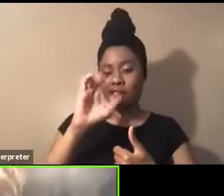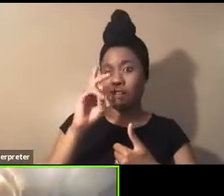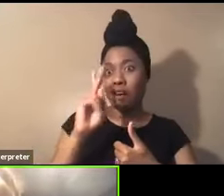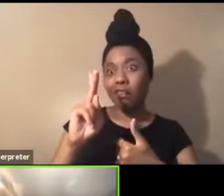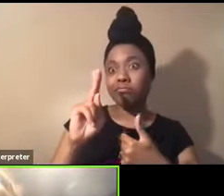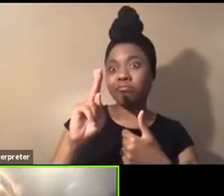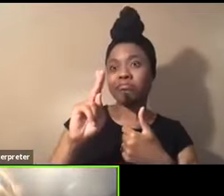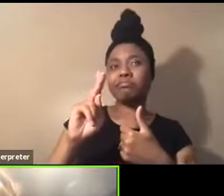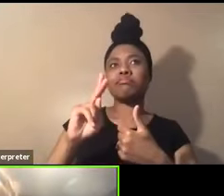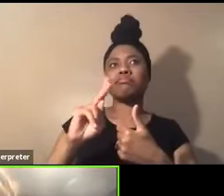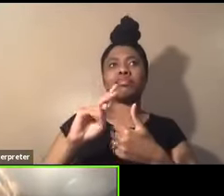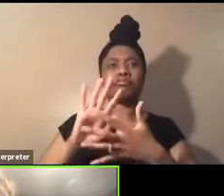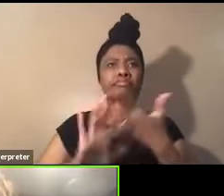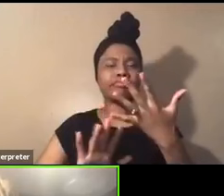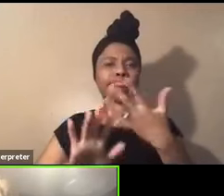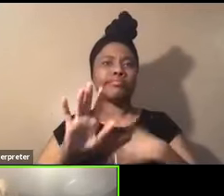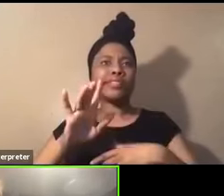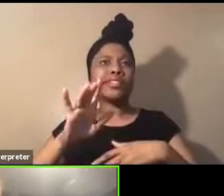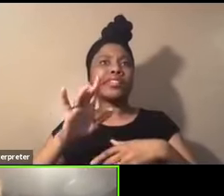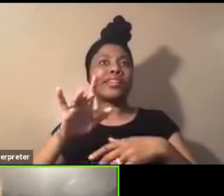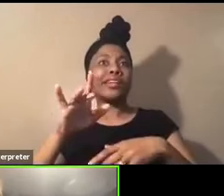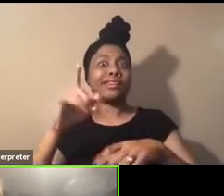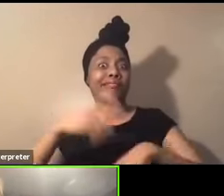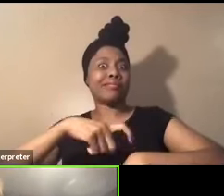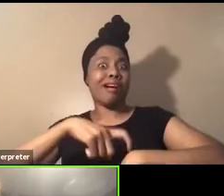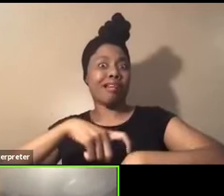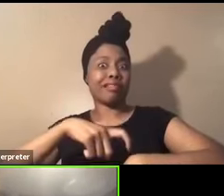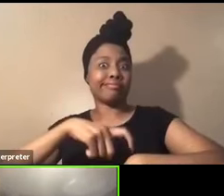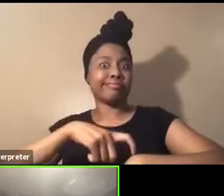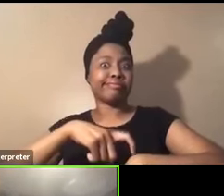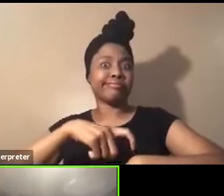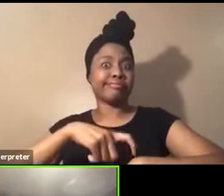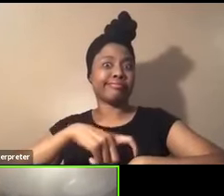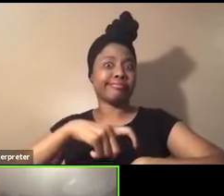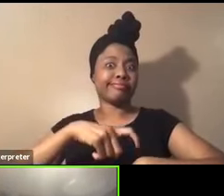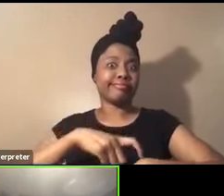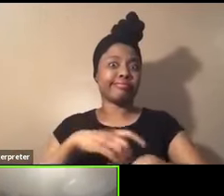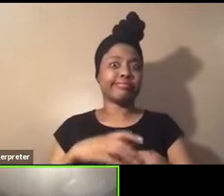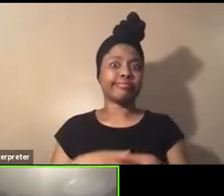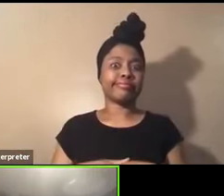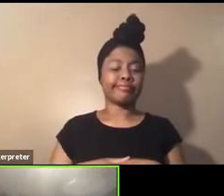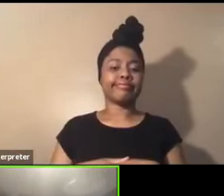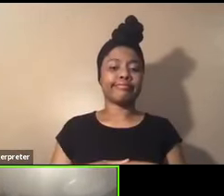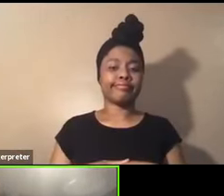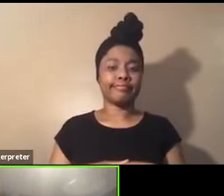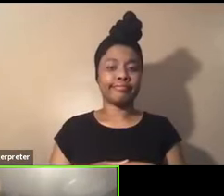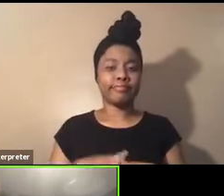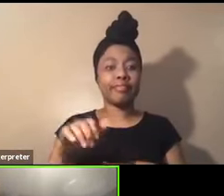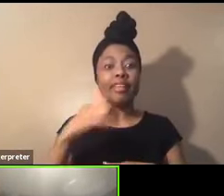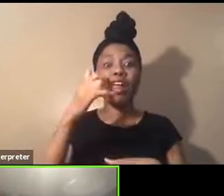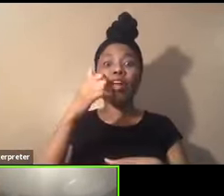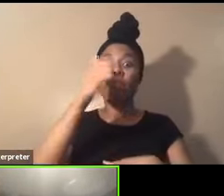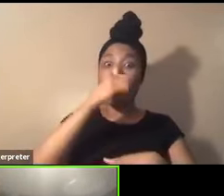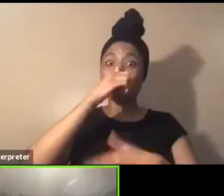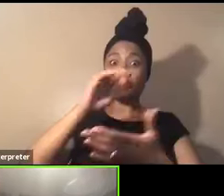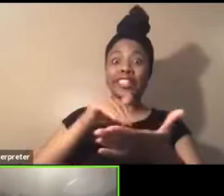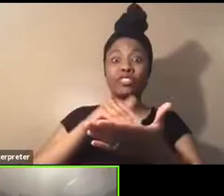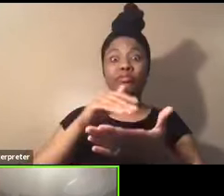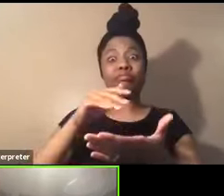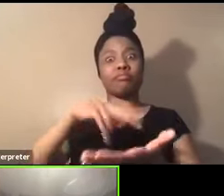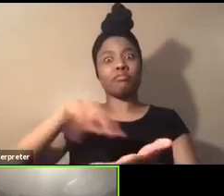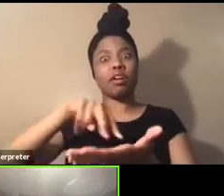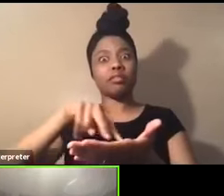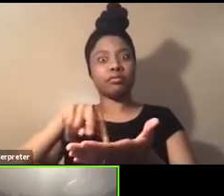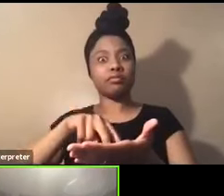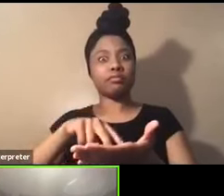time, it's time that we have, uh, another, um, African-centered dance. You know,